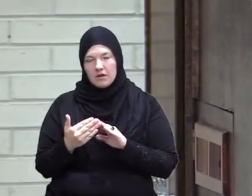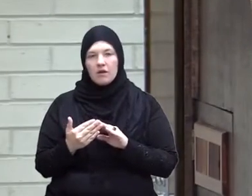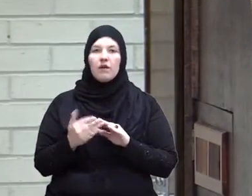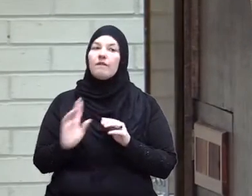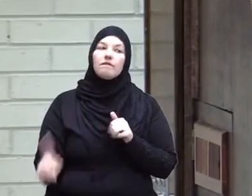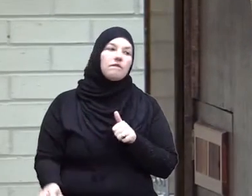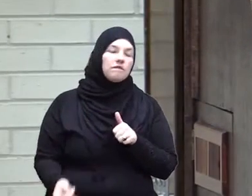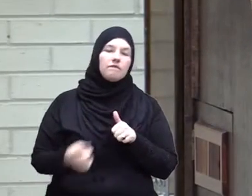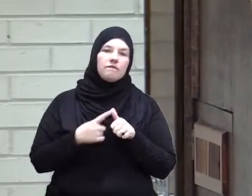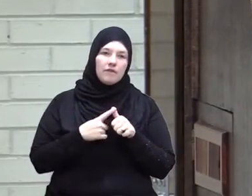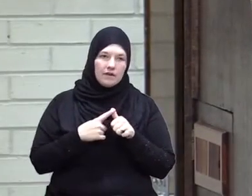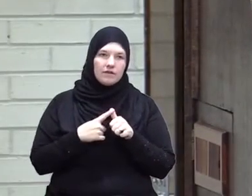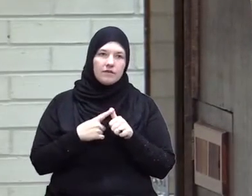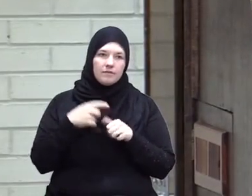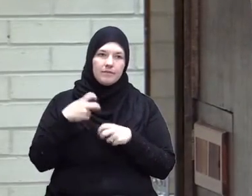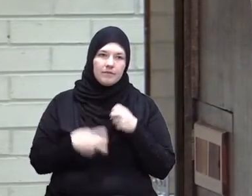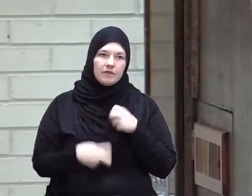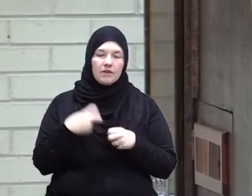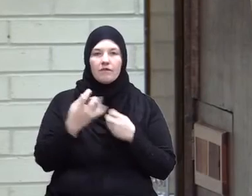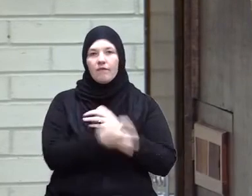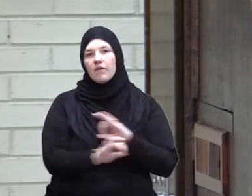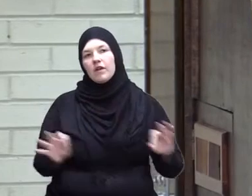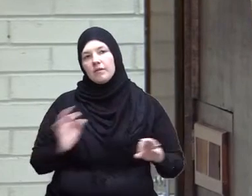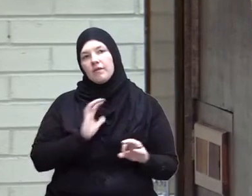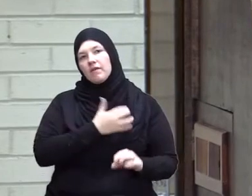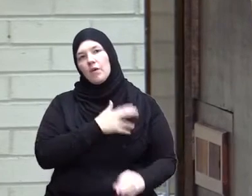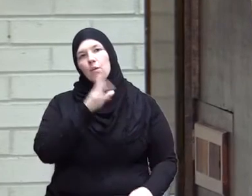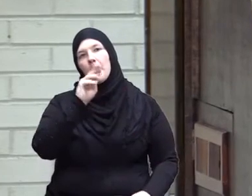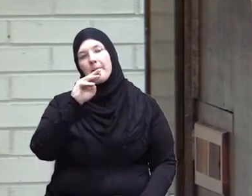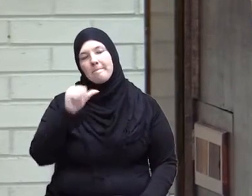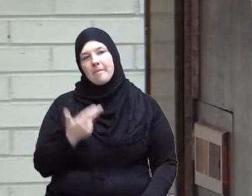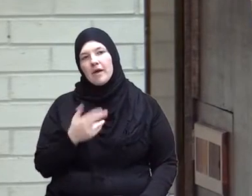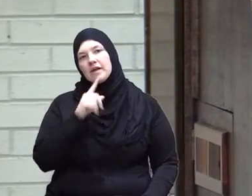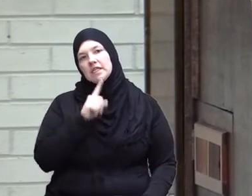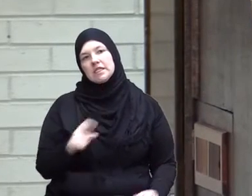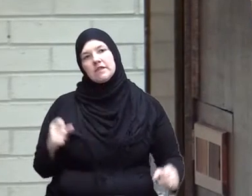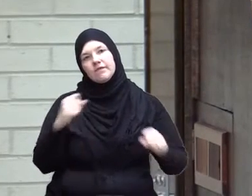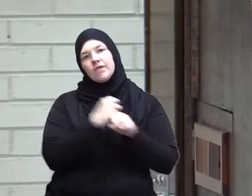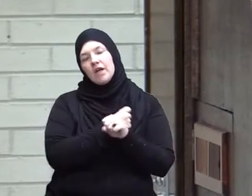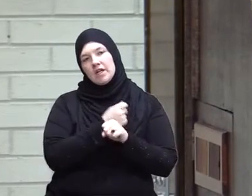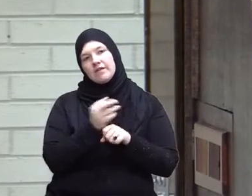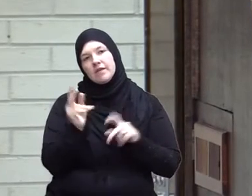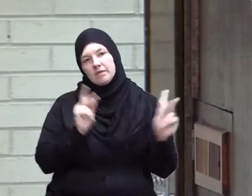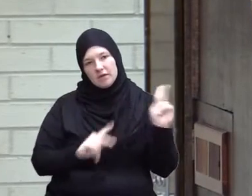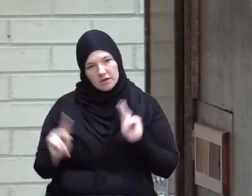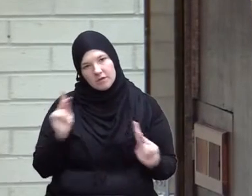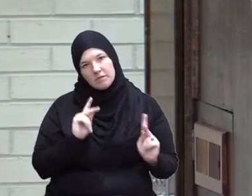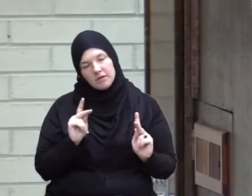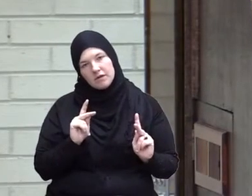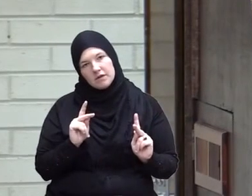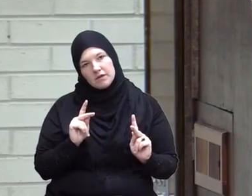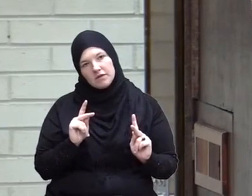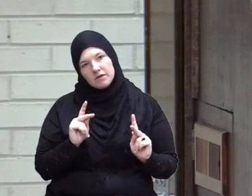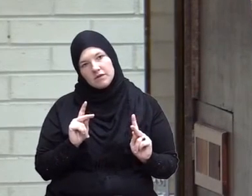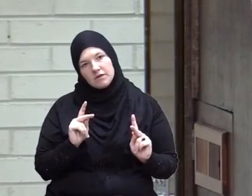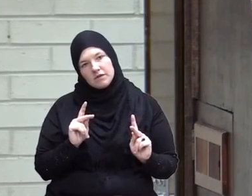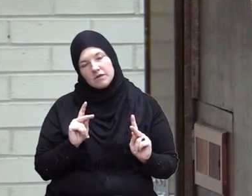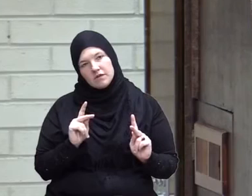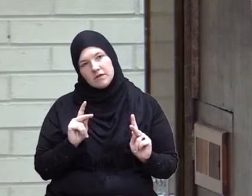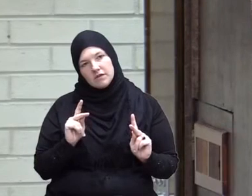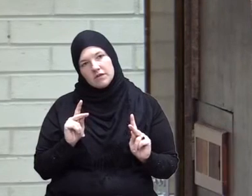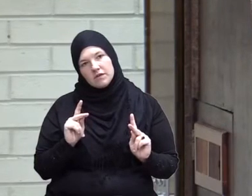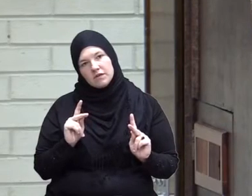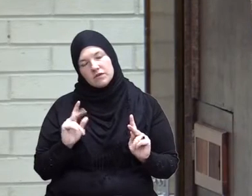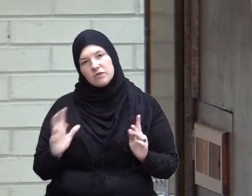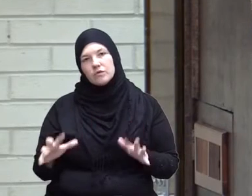first battle for the freedom of our ummah is the fight of the people to take over the